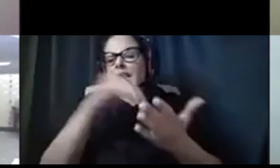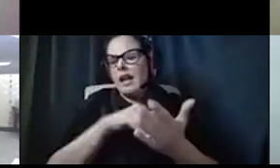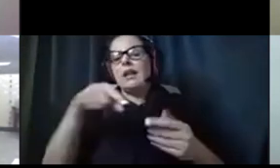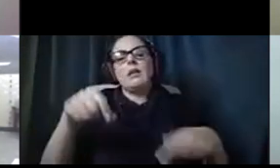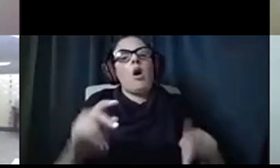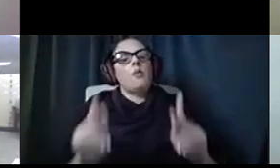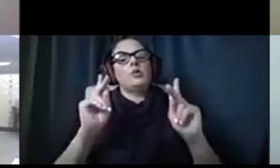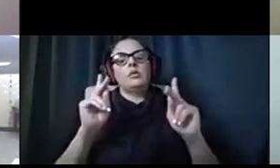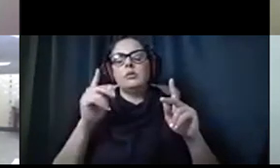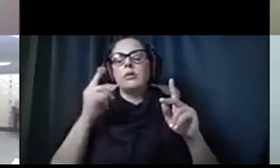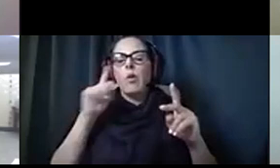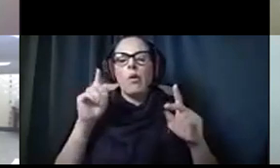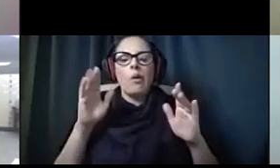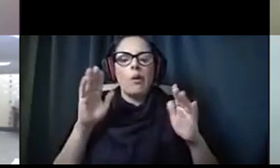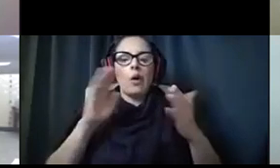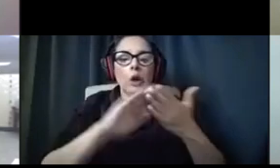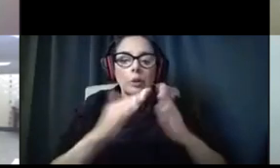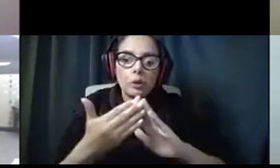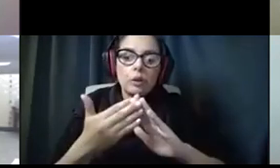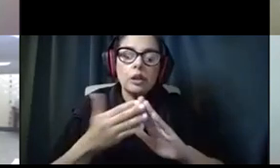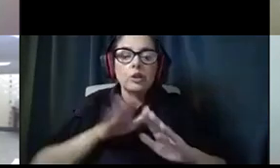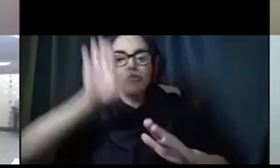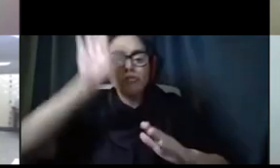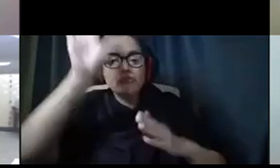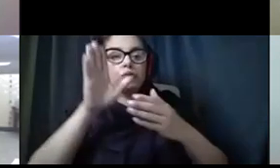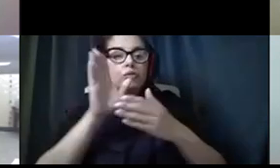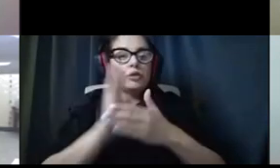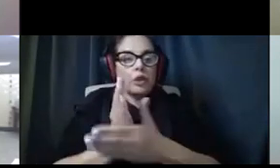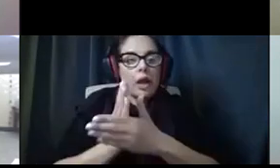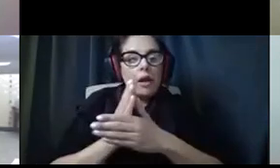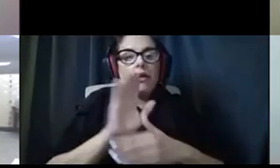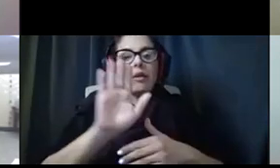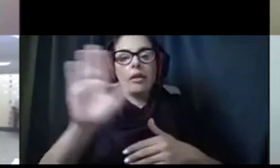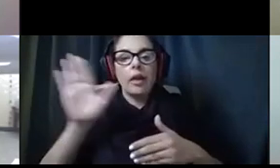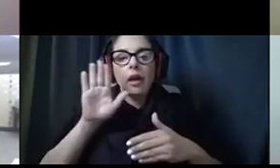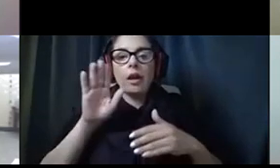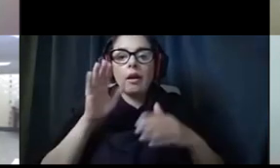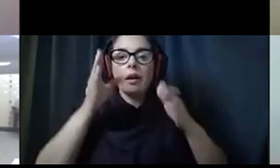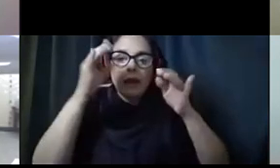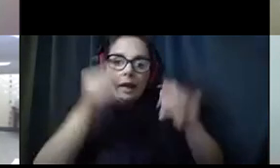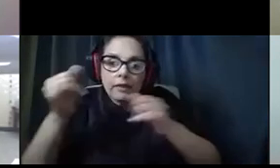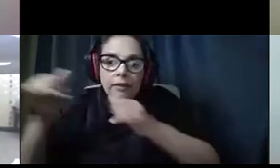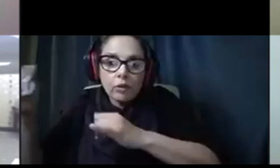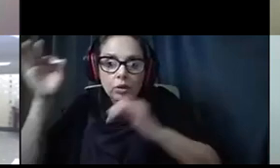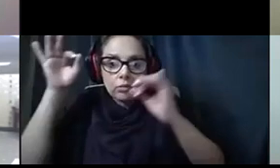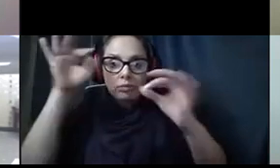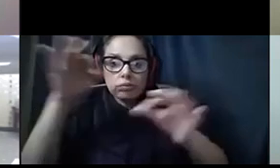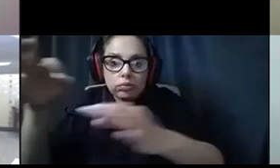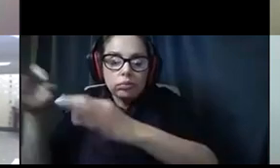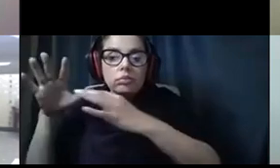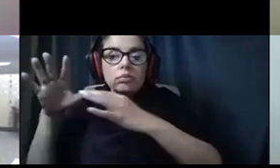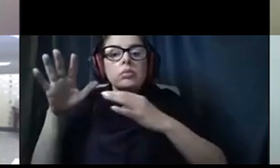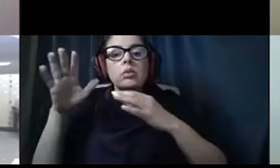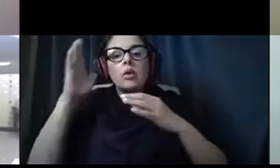opportunity for community to share their individual input that will be